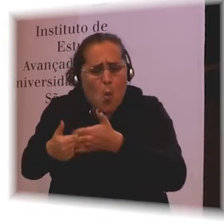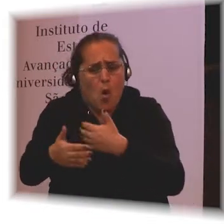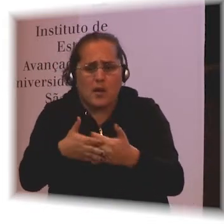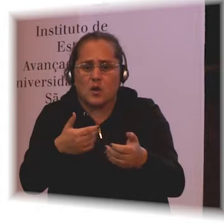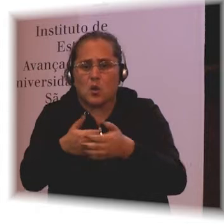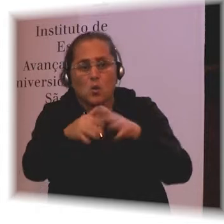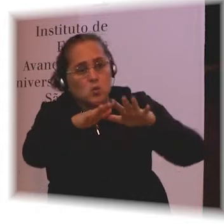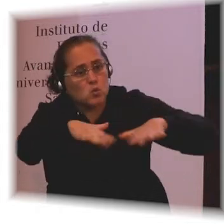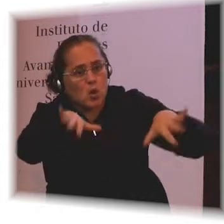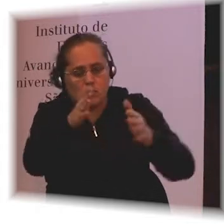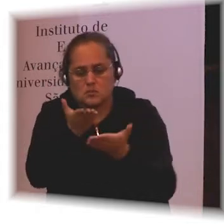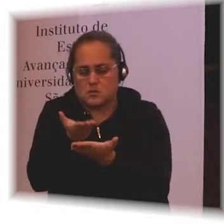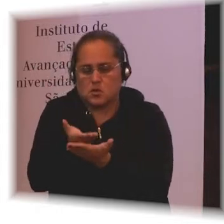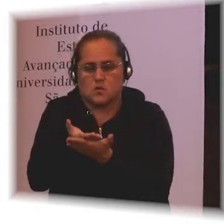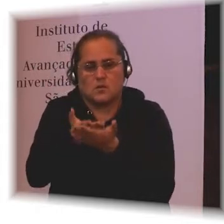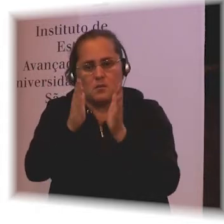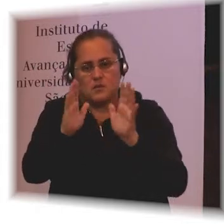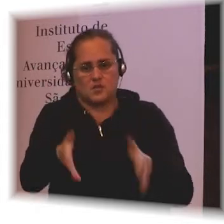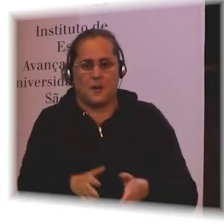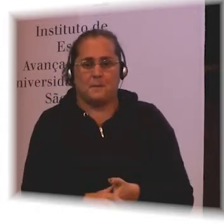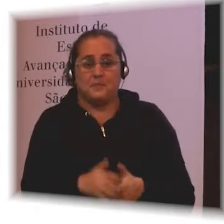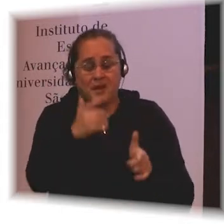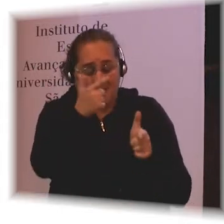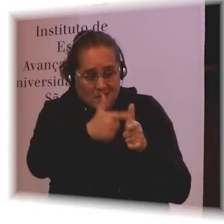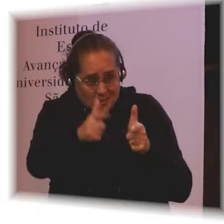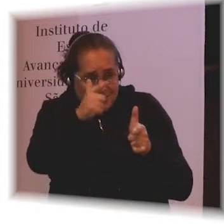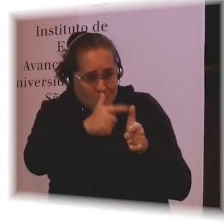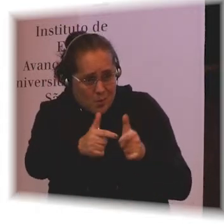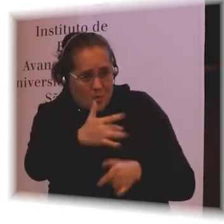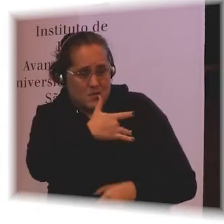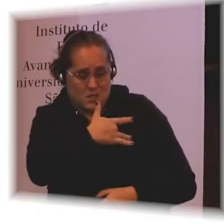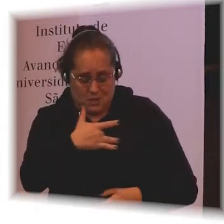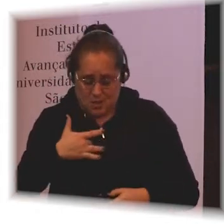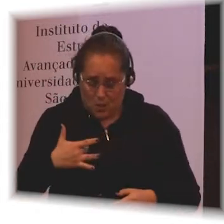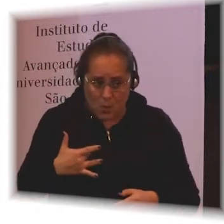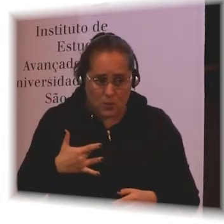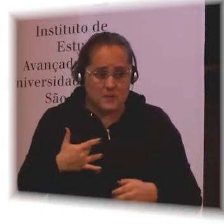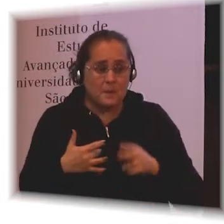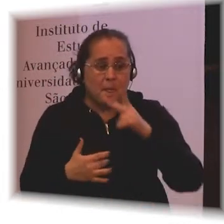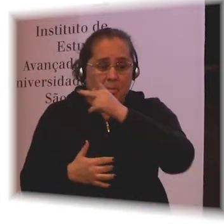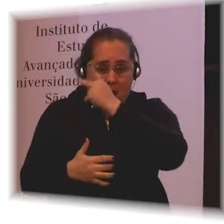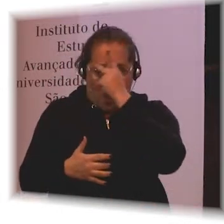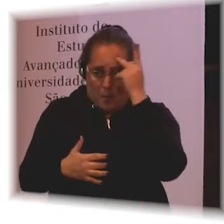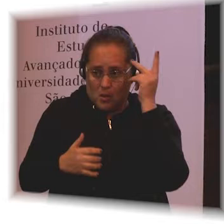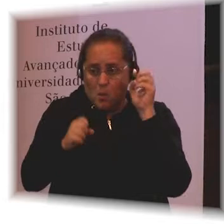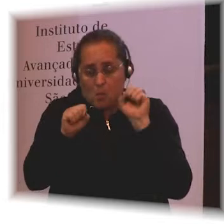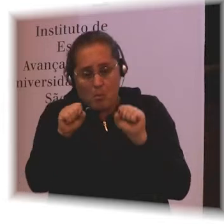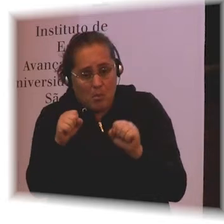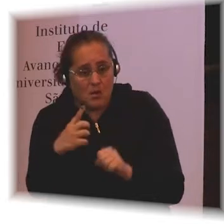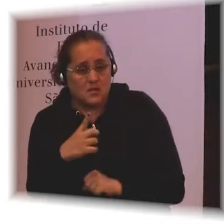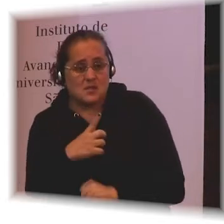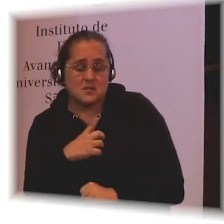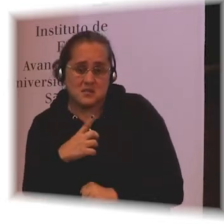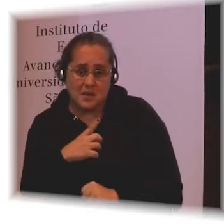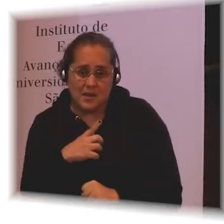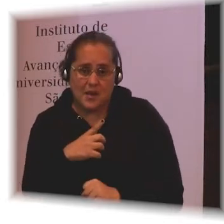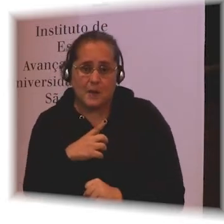of that health condition, that person may have, aha, thank you,